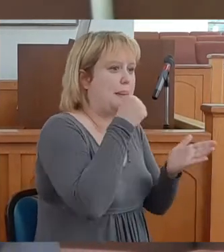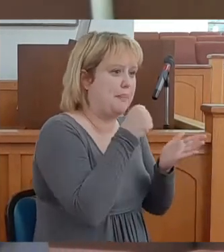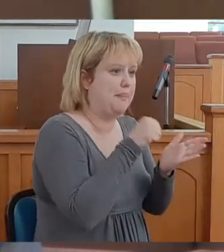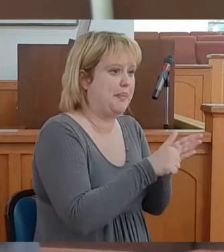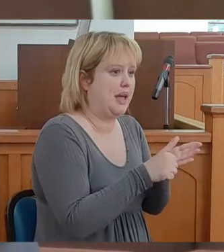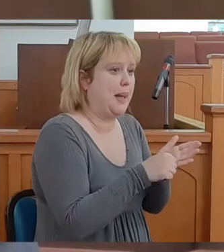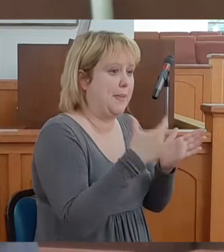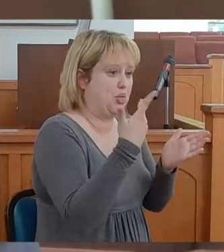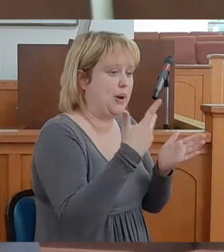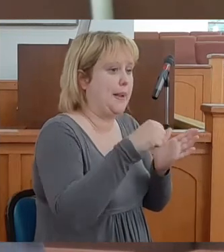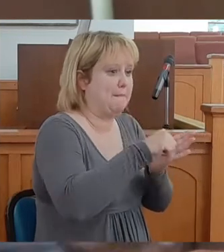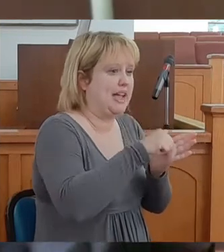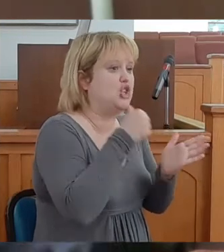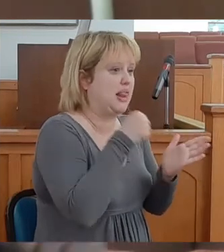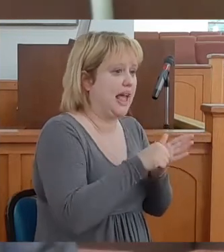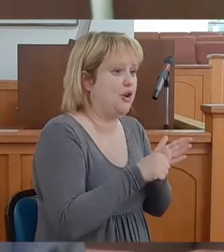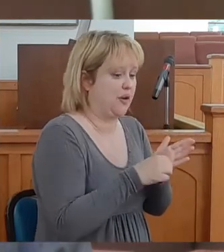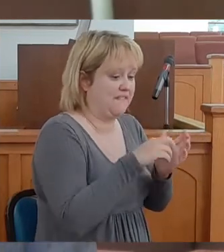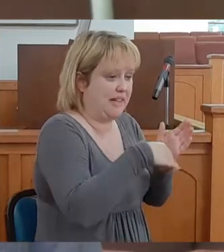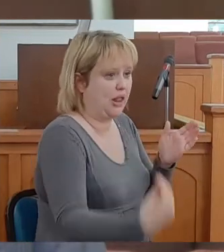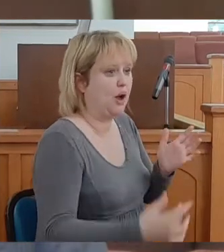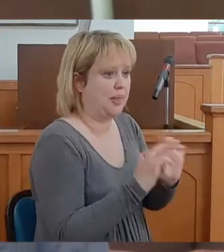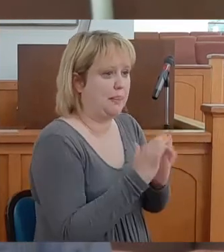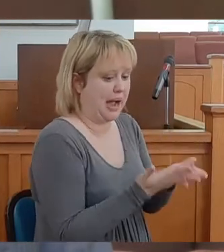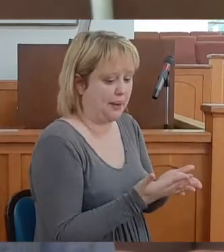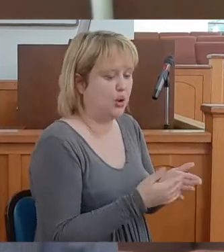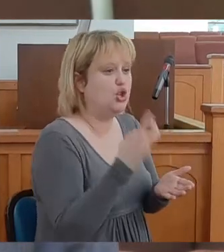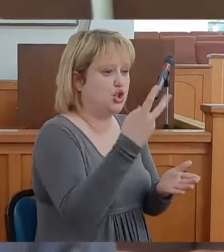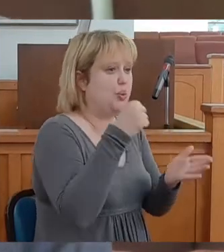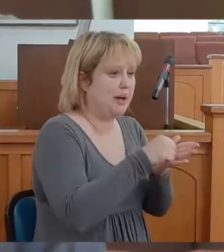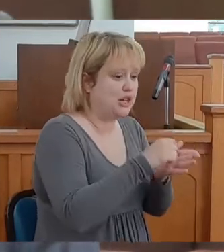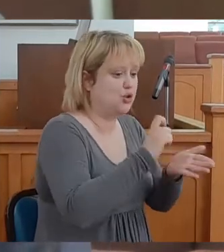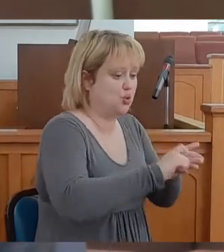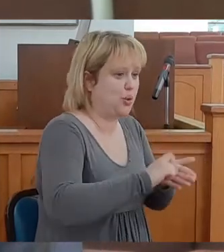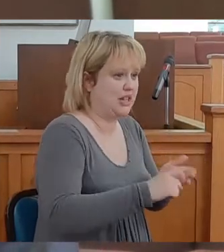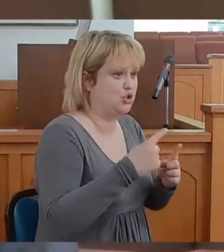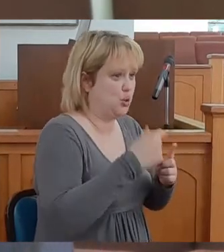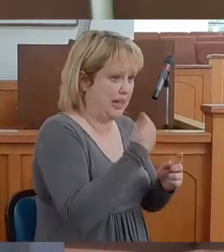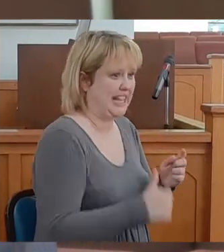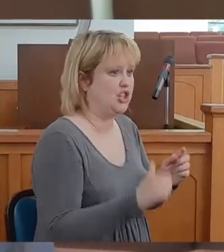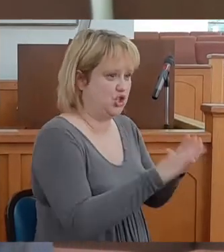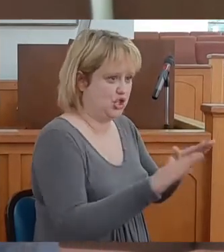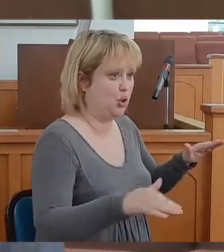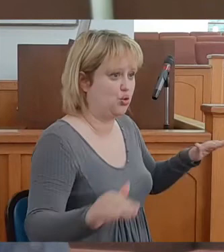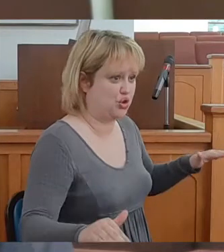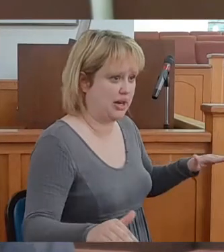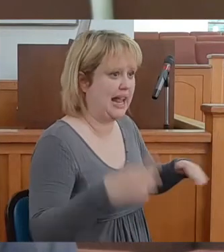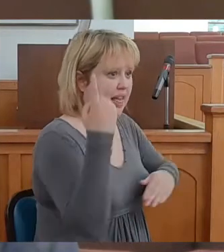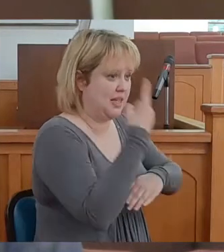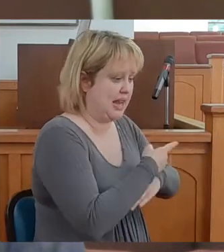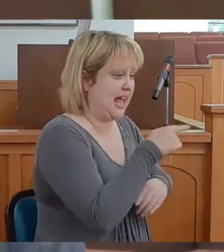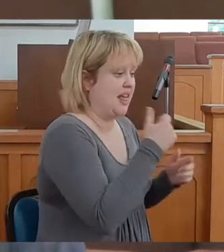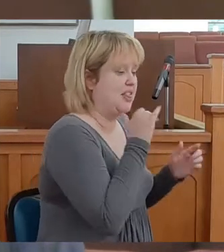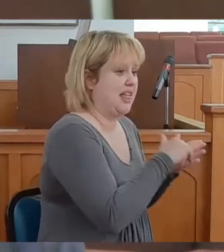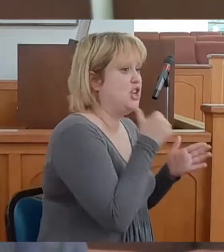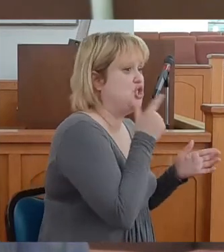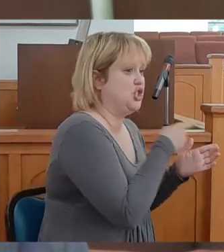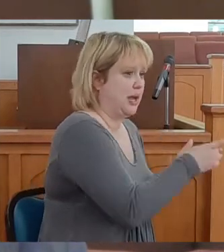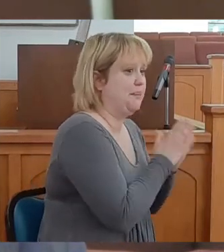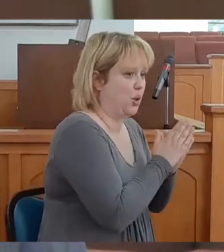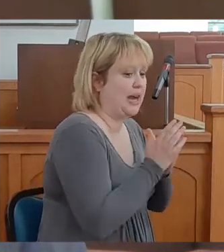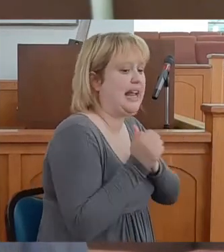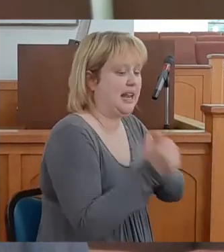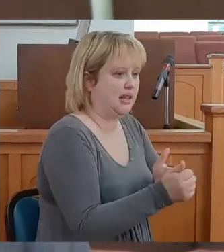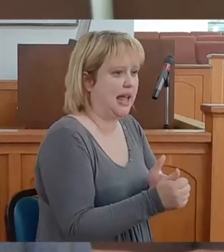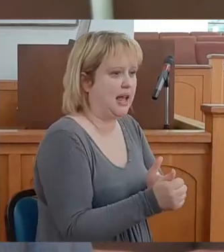fell out of it. Two of those pages was written to each one of my children in the day that she prayed and led each